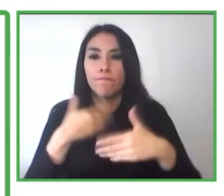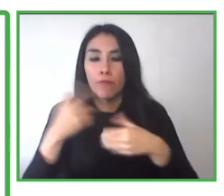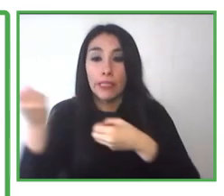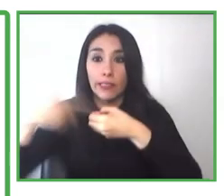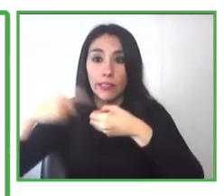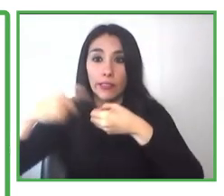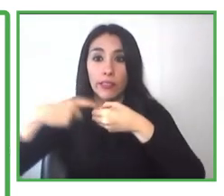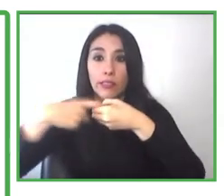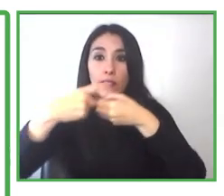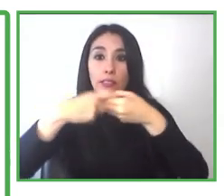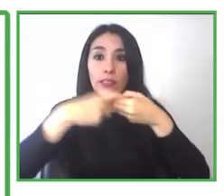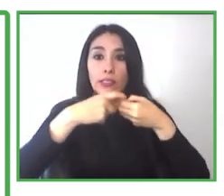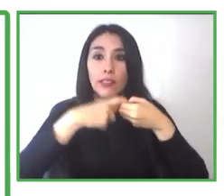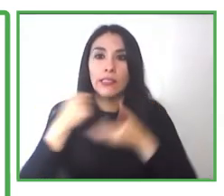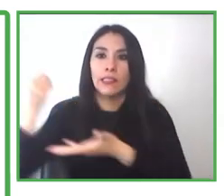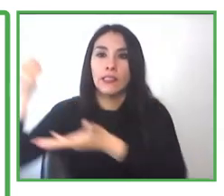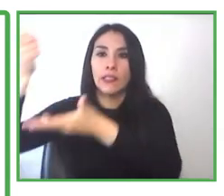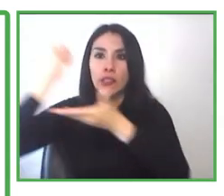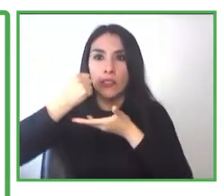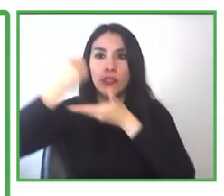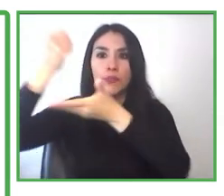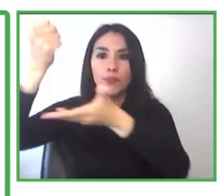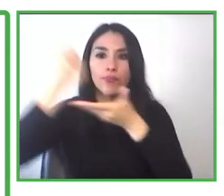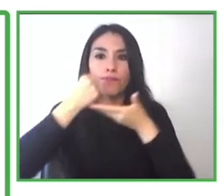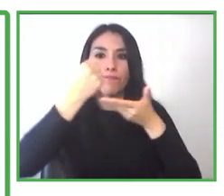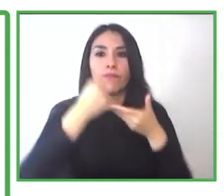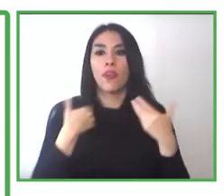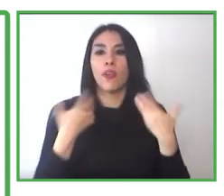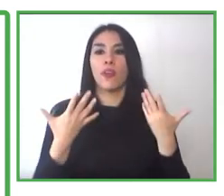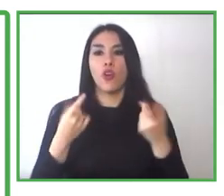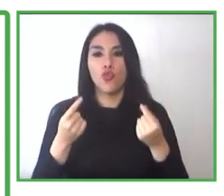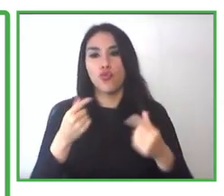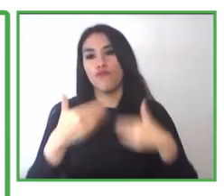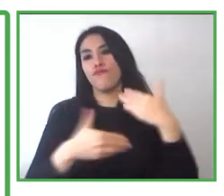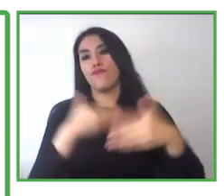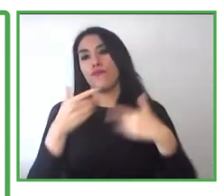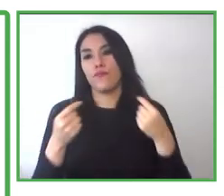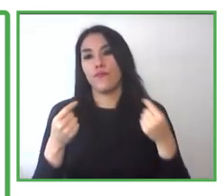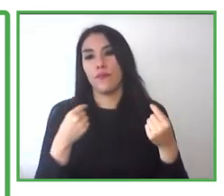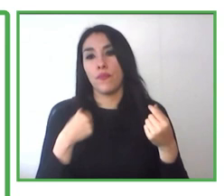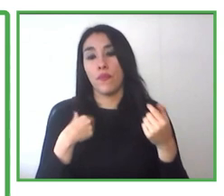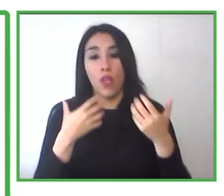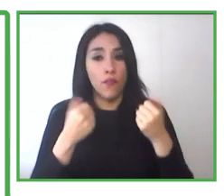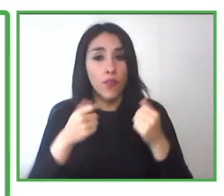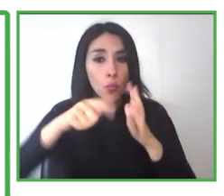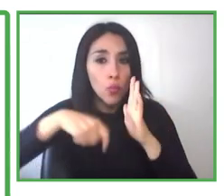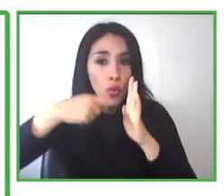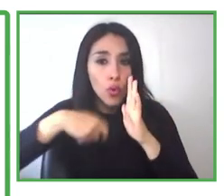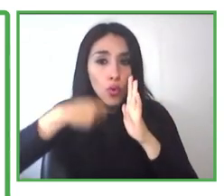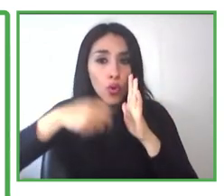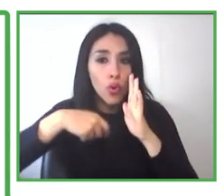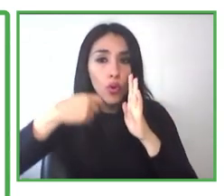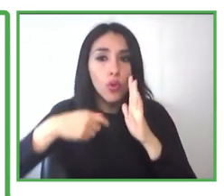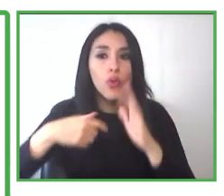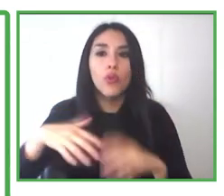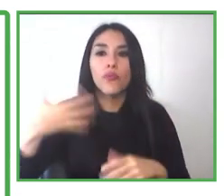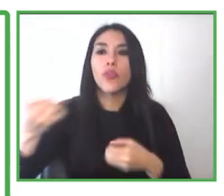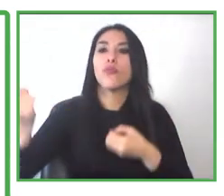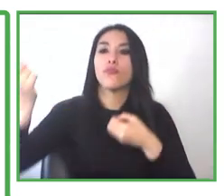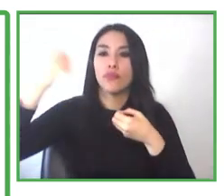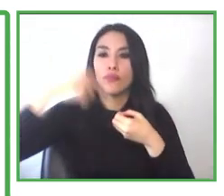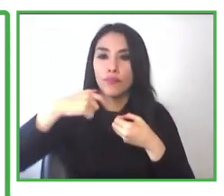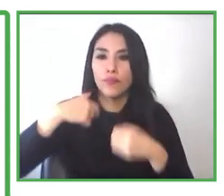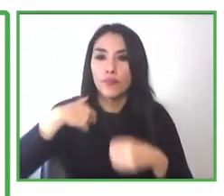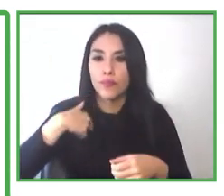some public funds. So there's a public innovator network of government laboratories. And we were able